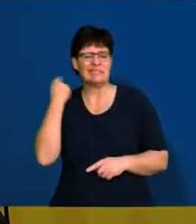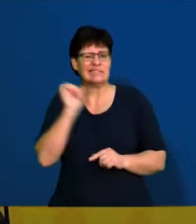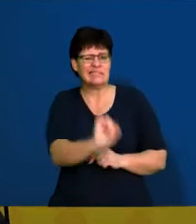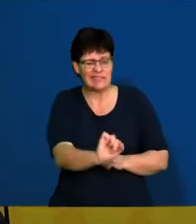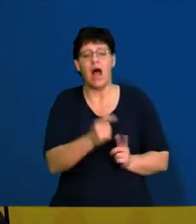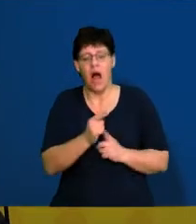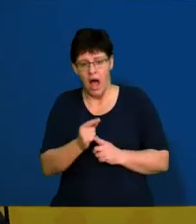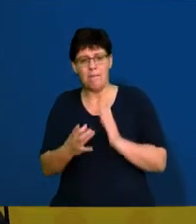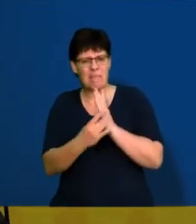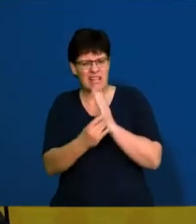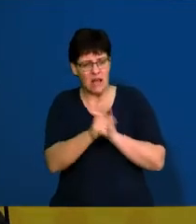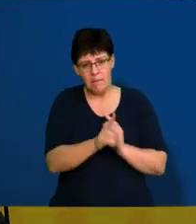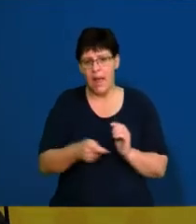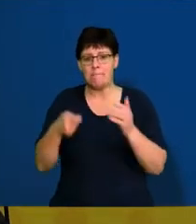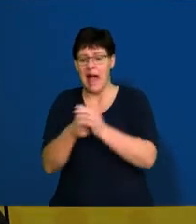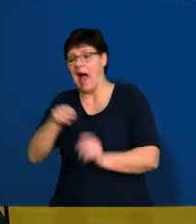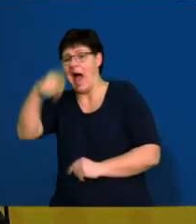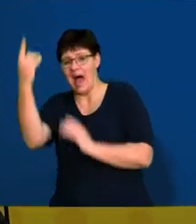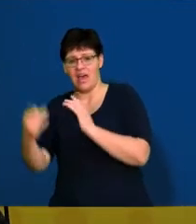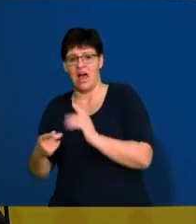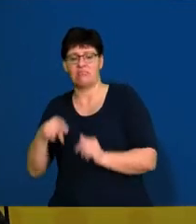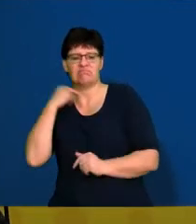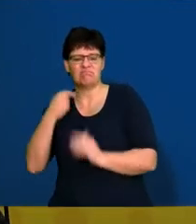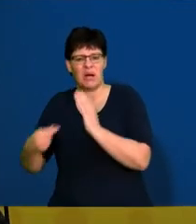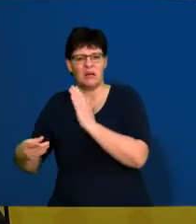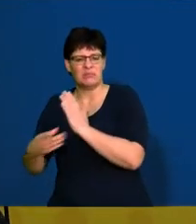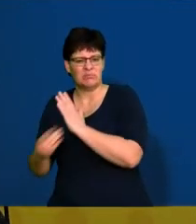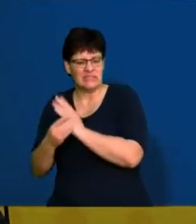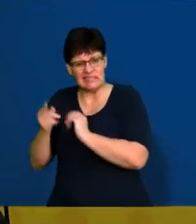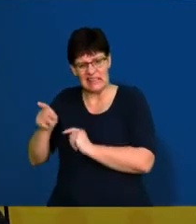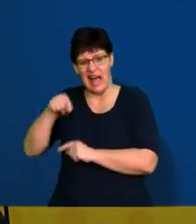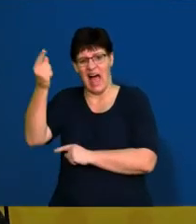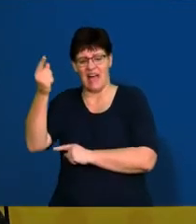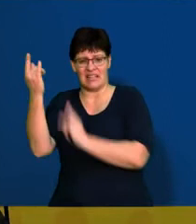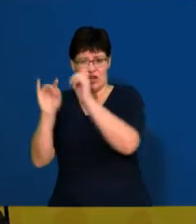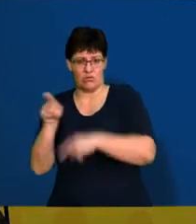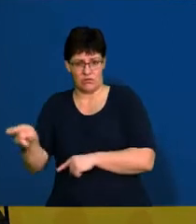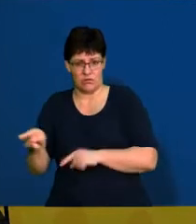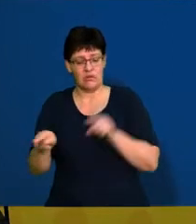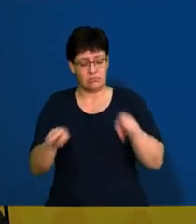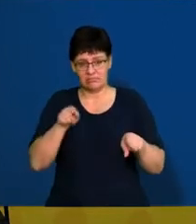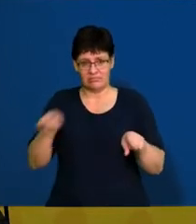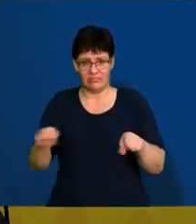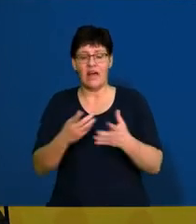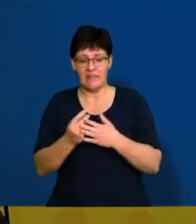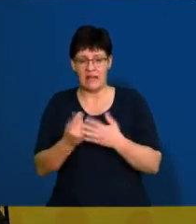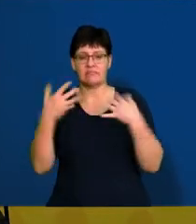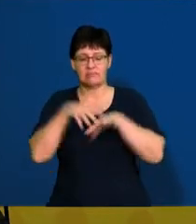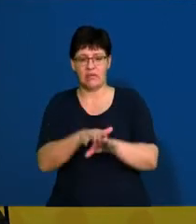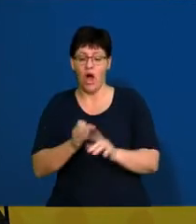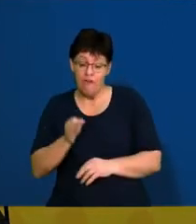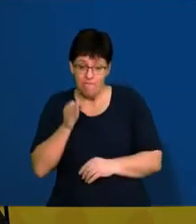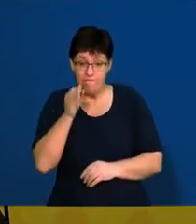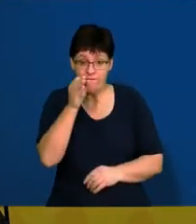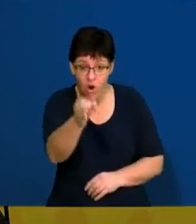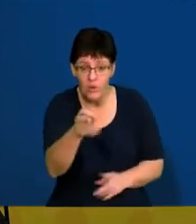perhaps in another suburb. We have vertical integration. We've got forward and backward. So forward could